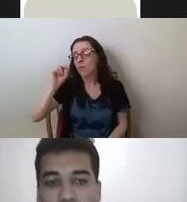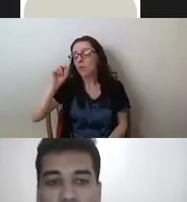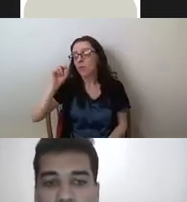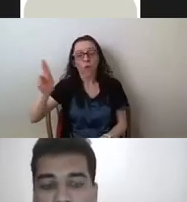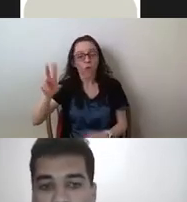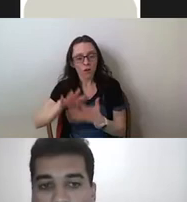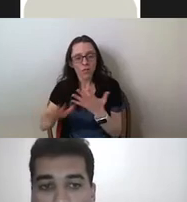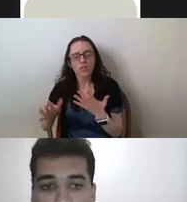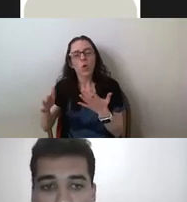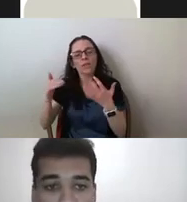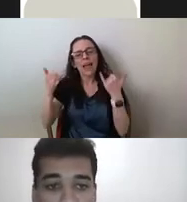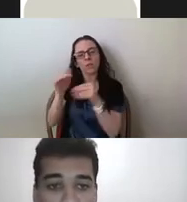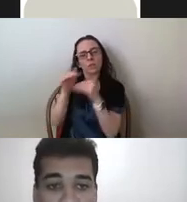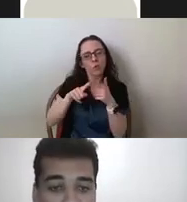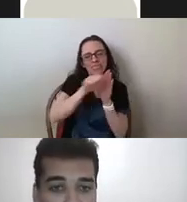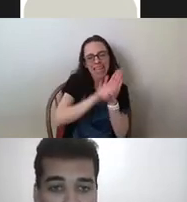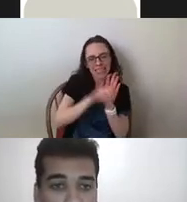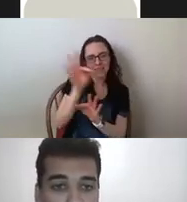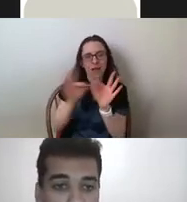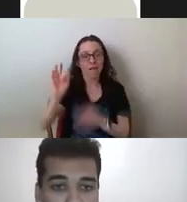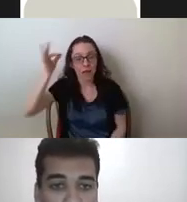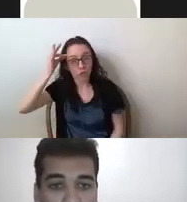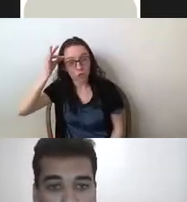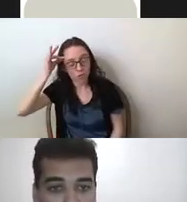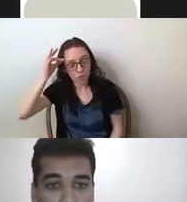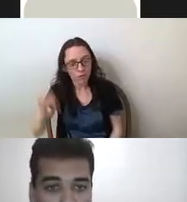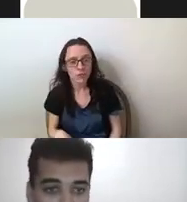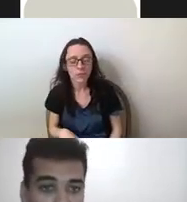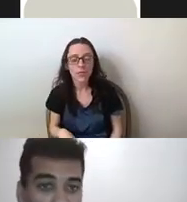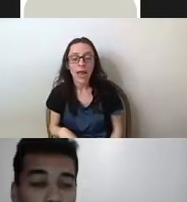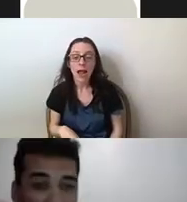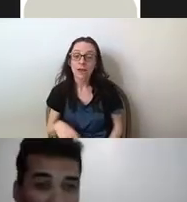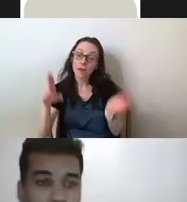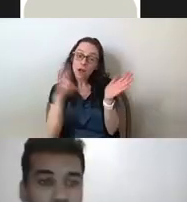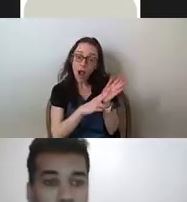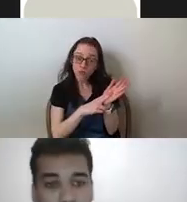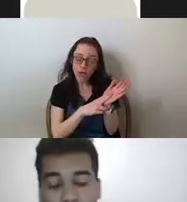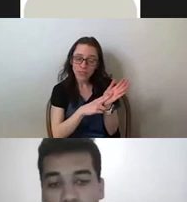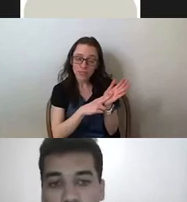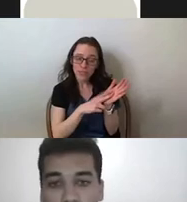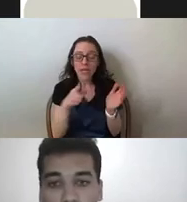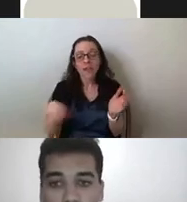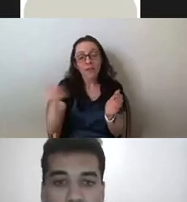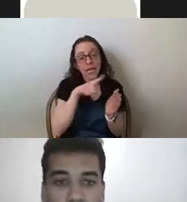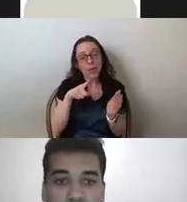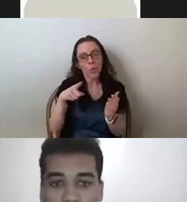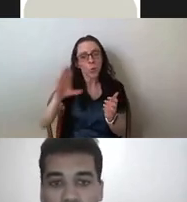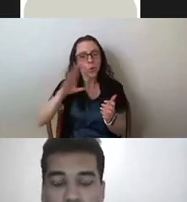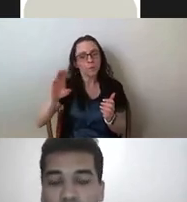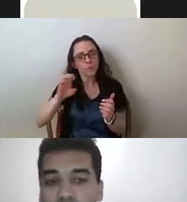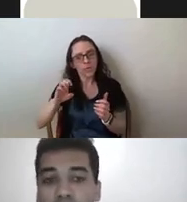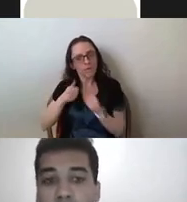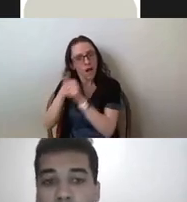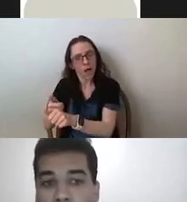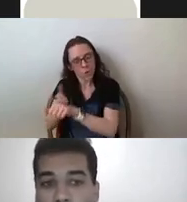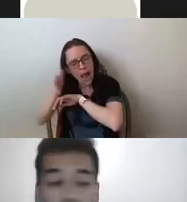federal powers. Um, and the contracts, uh, temporally speaking were, were enforced ex post, right? So, um, it was not, it was not